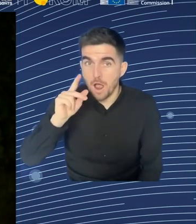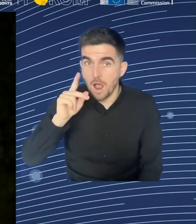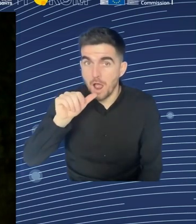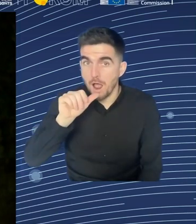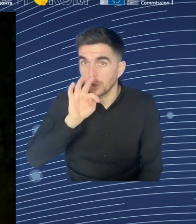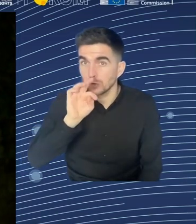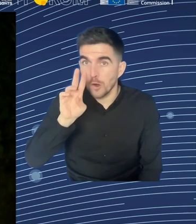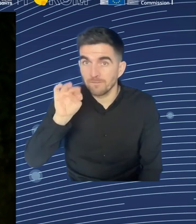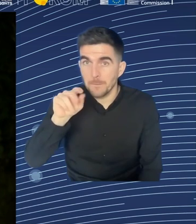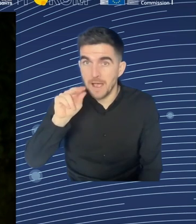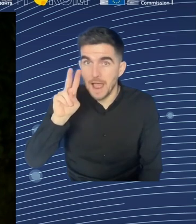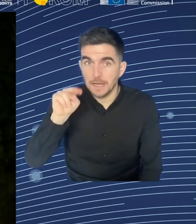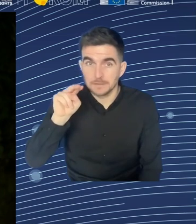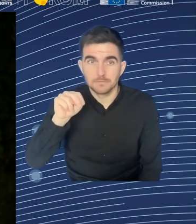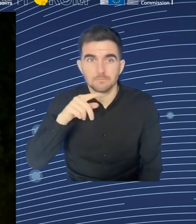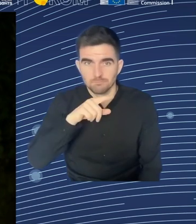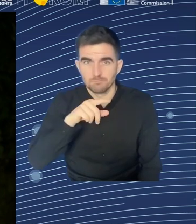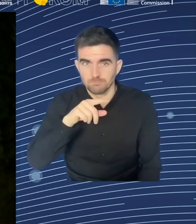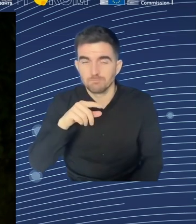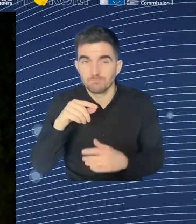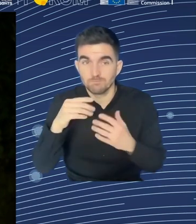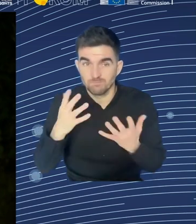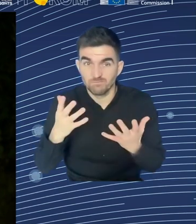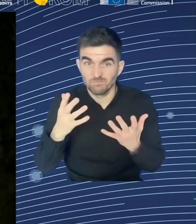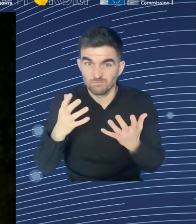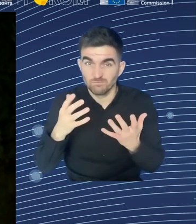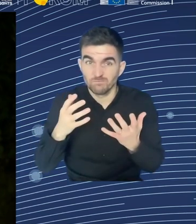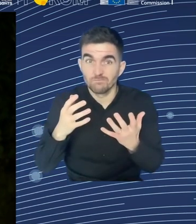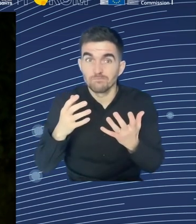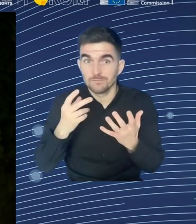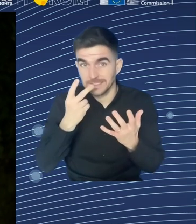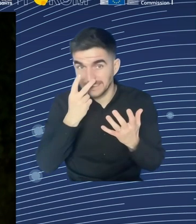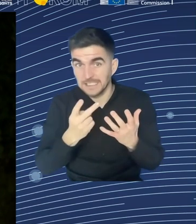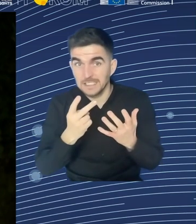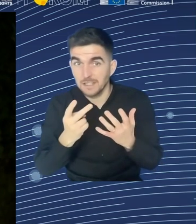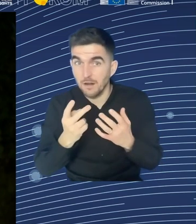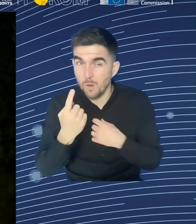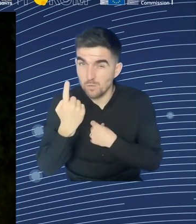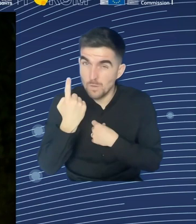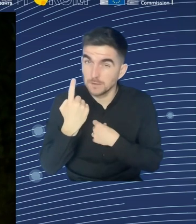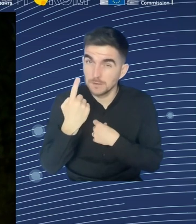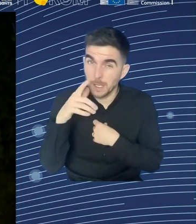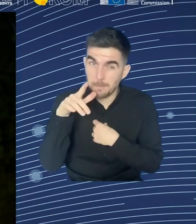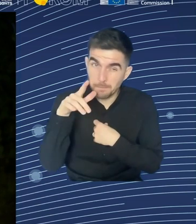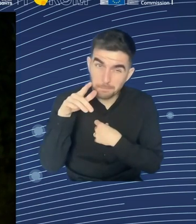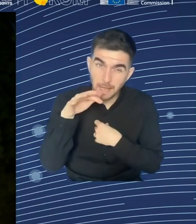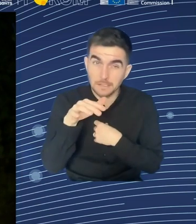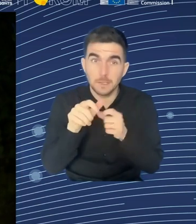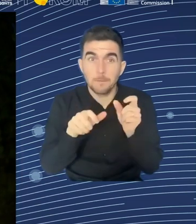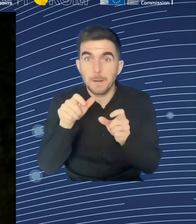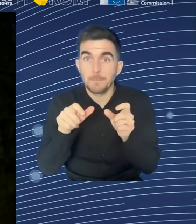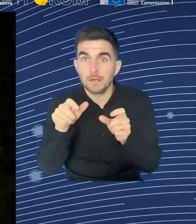countries differently. But that is a very significant difference because we are speaking about losing 30 million people.